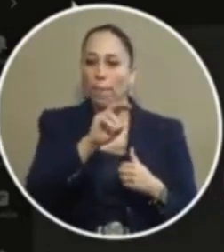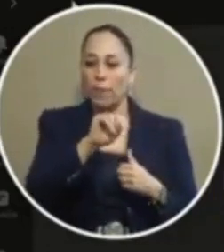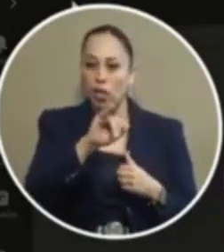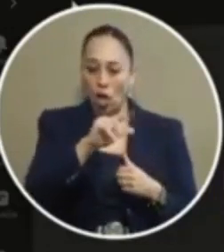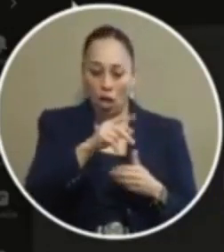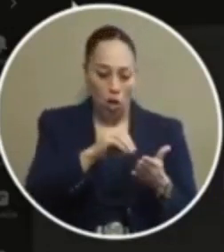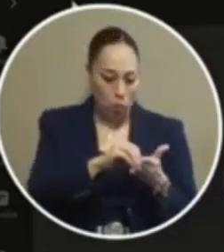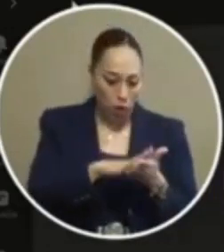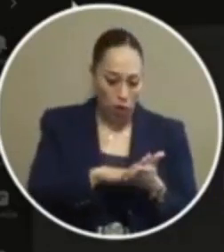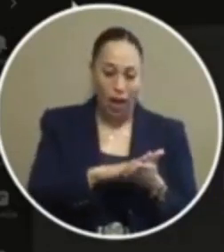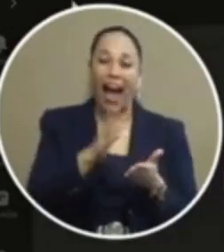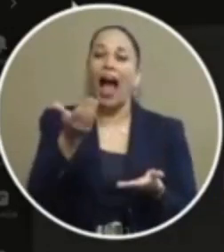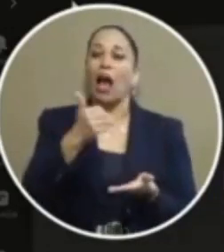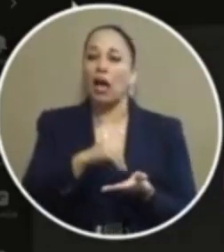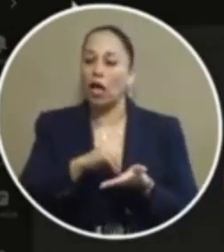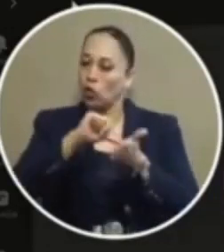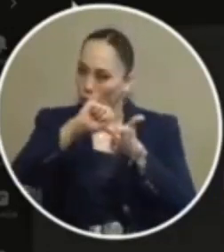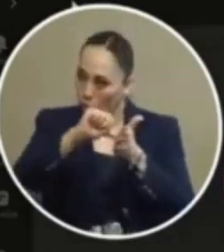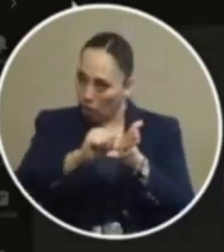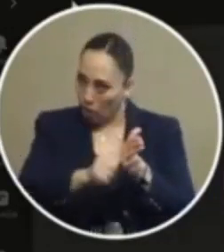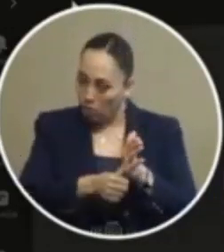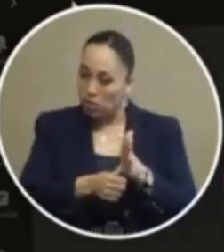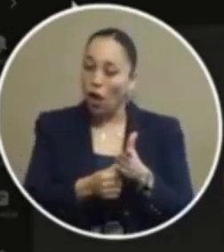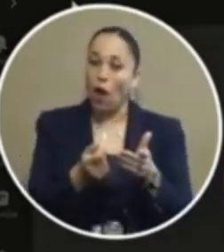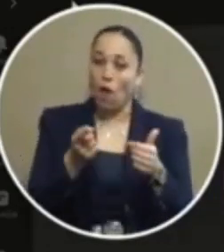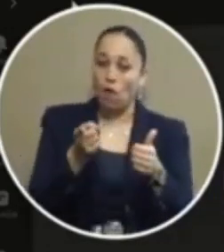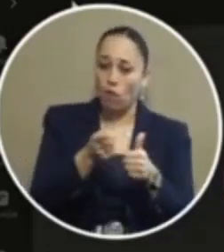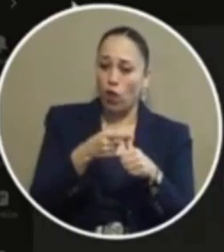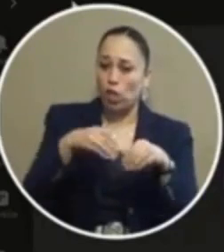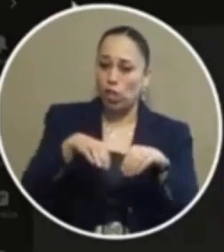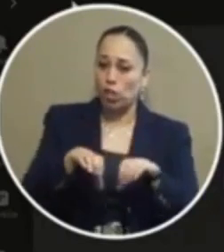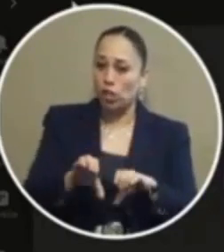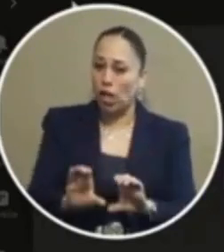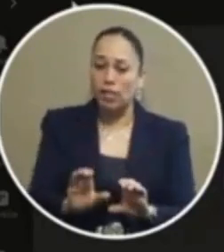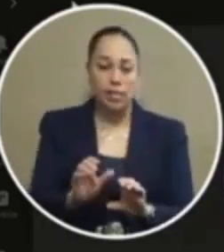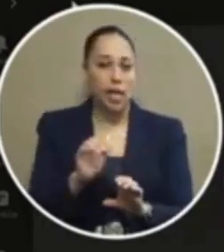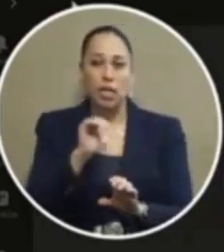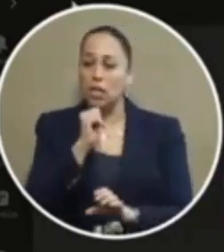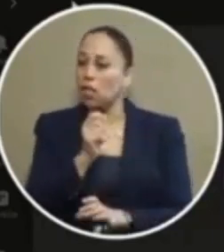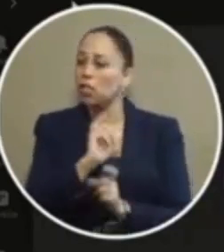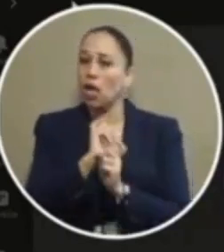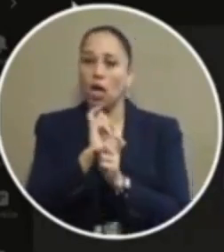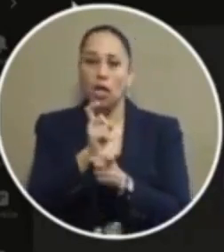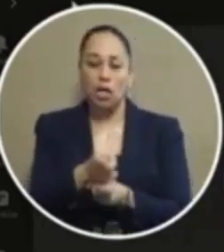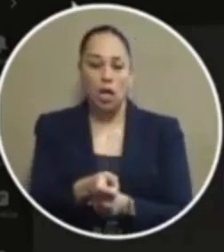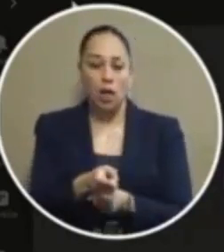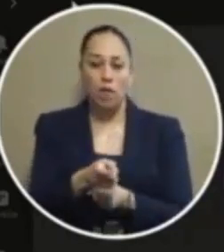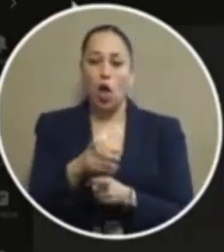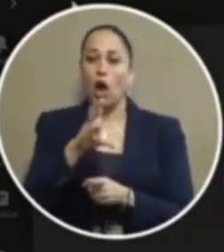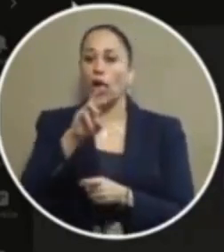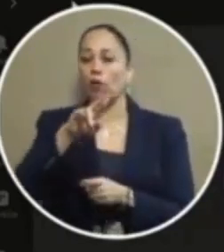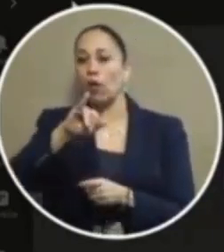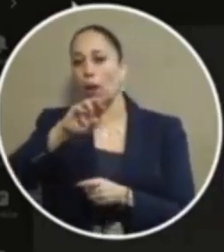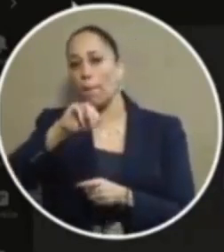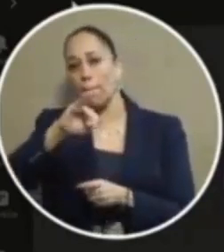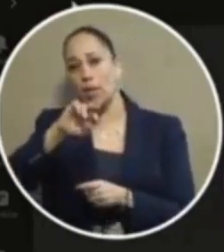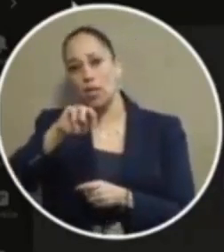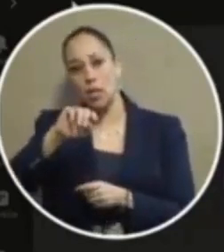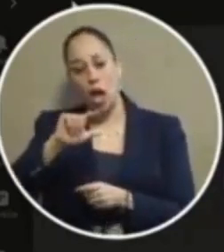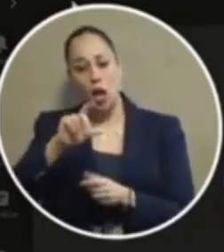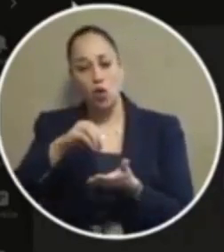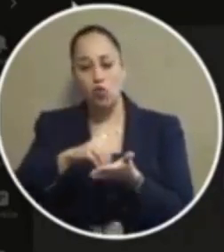to reemphasize the first chance does not give you a criminal record whereas